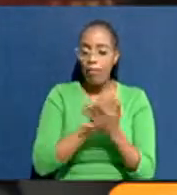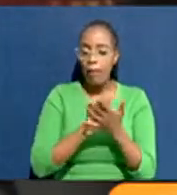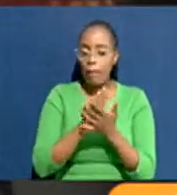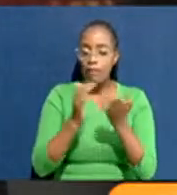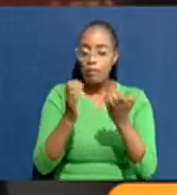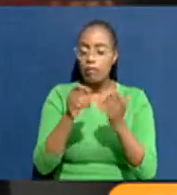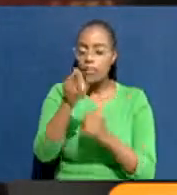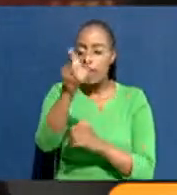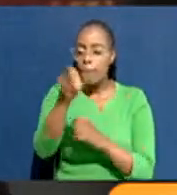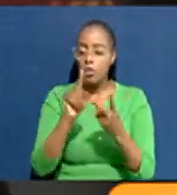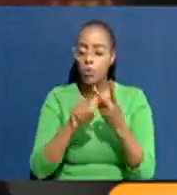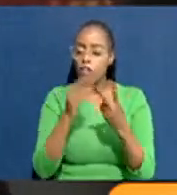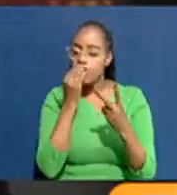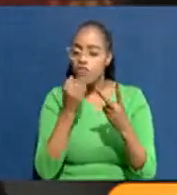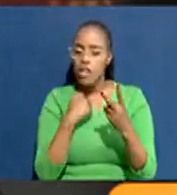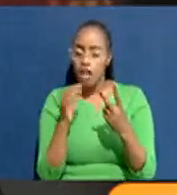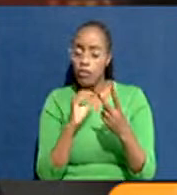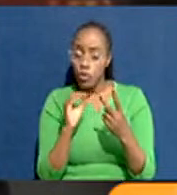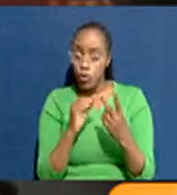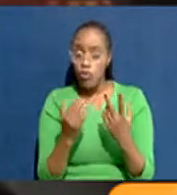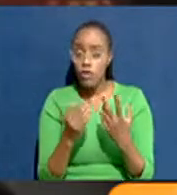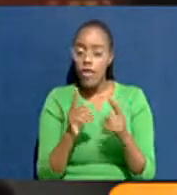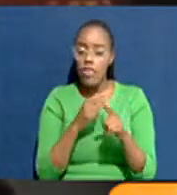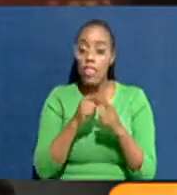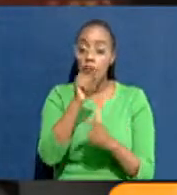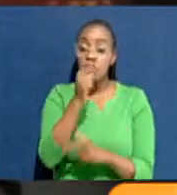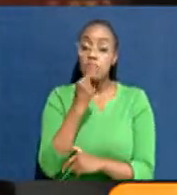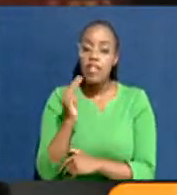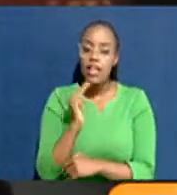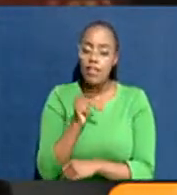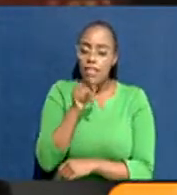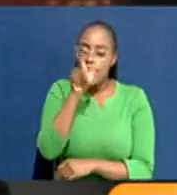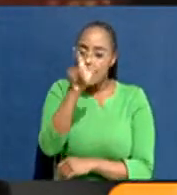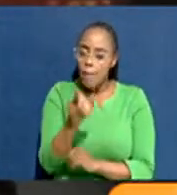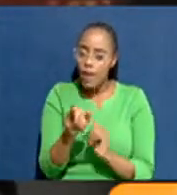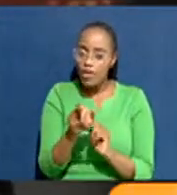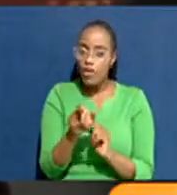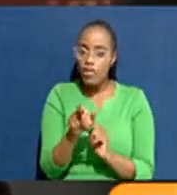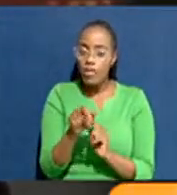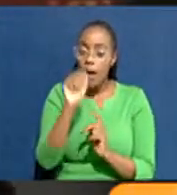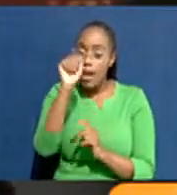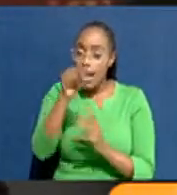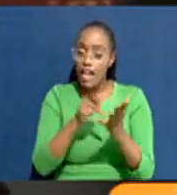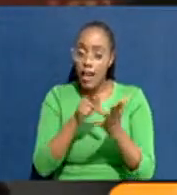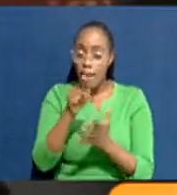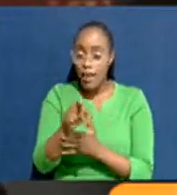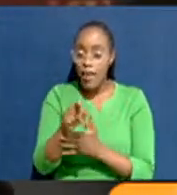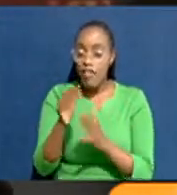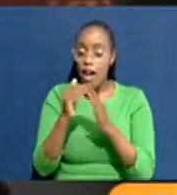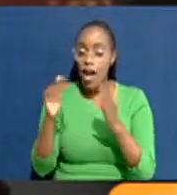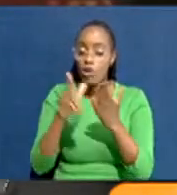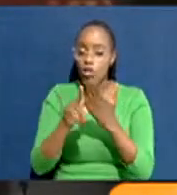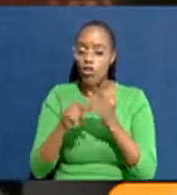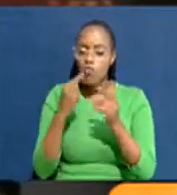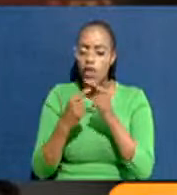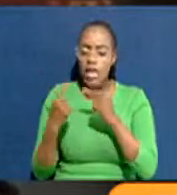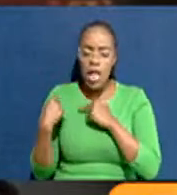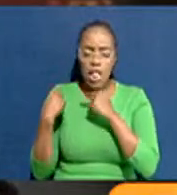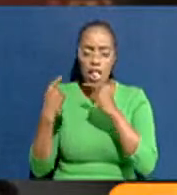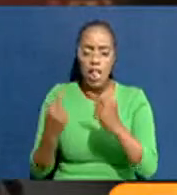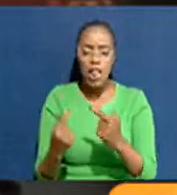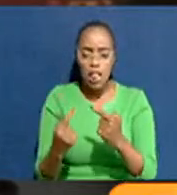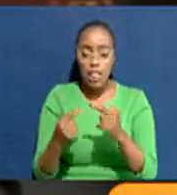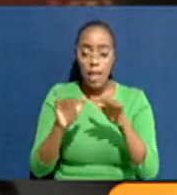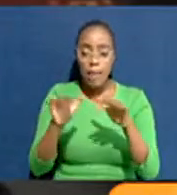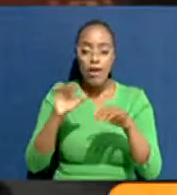This person has no food. Then you're telling us that this person will pay a mortgage for these many years in the market